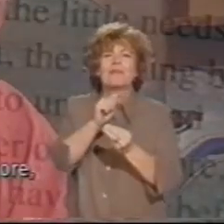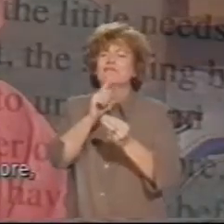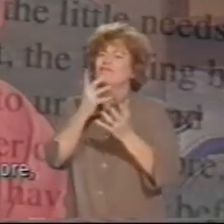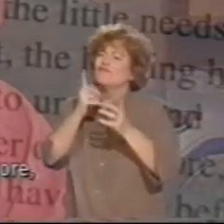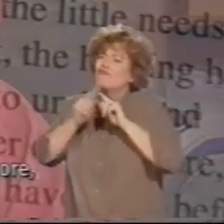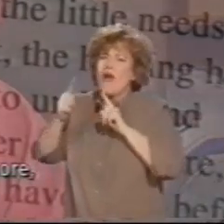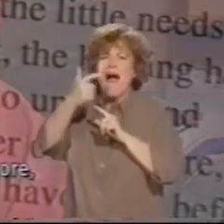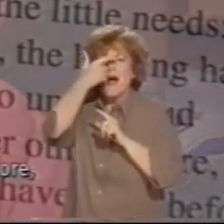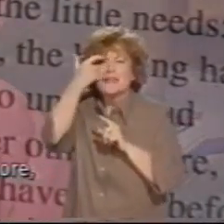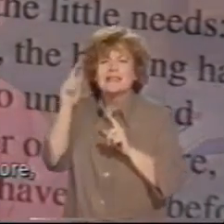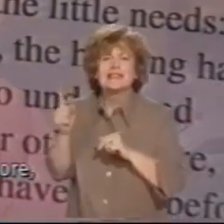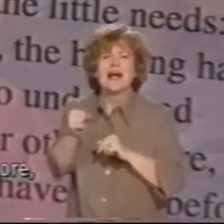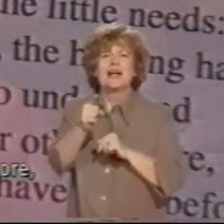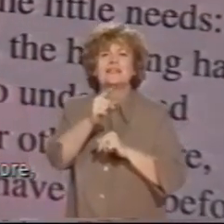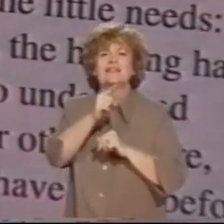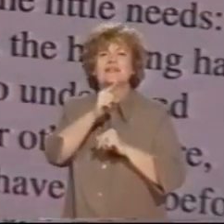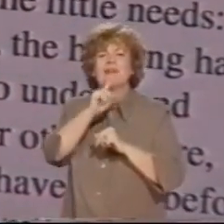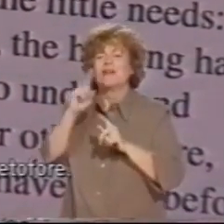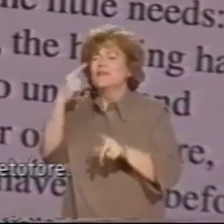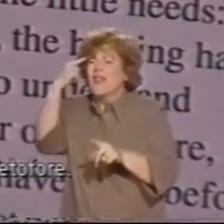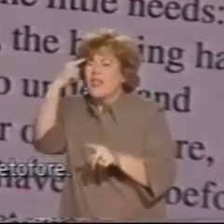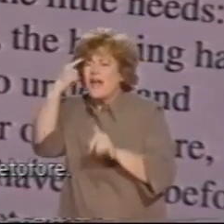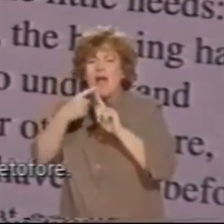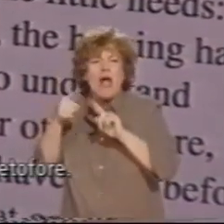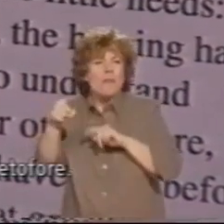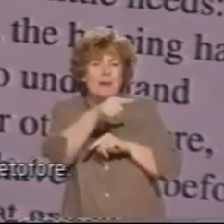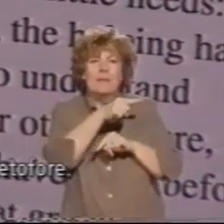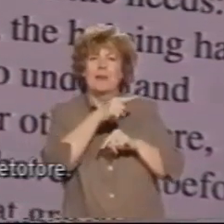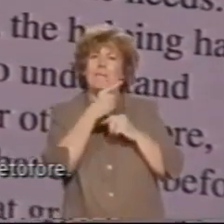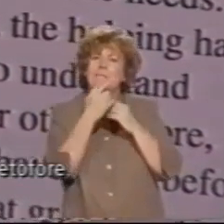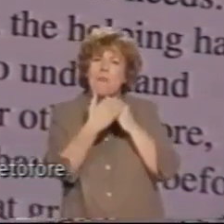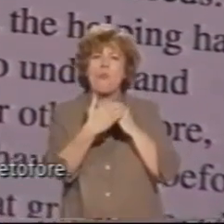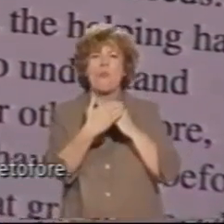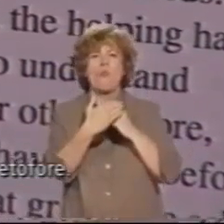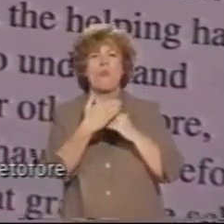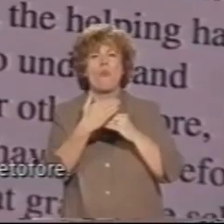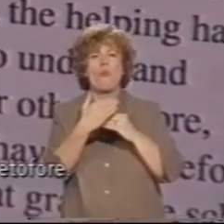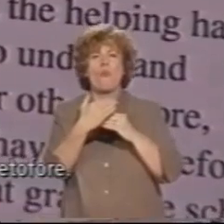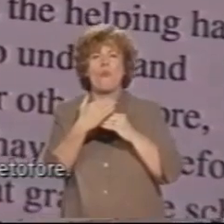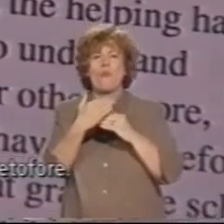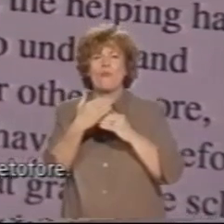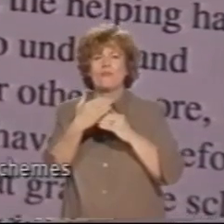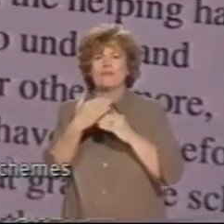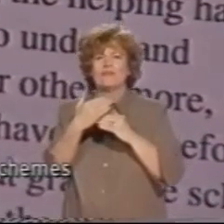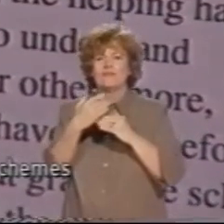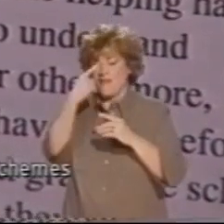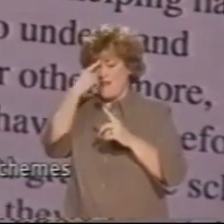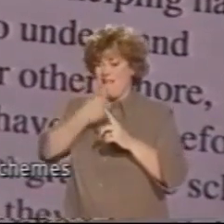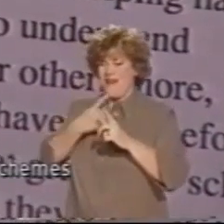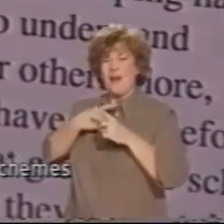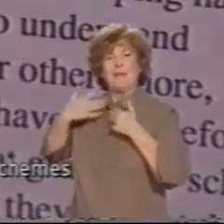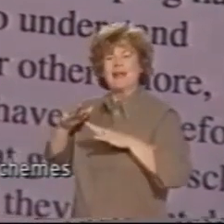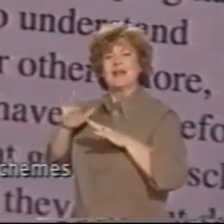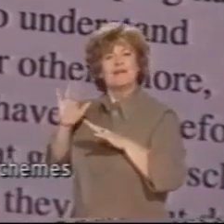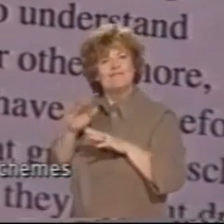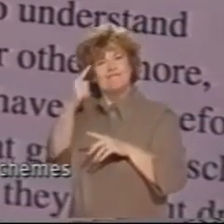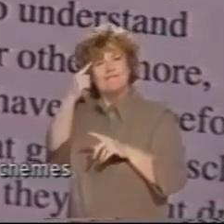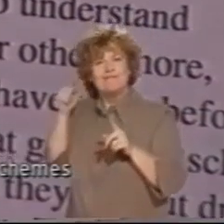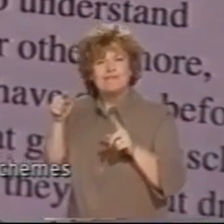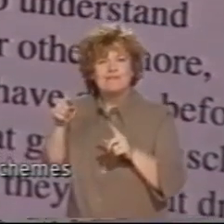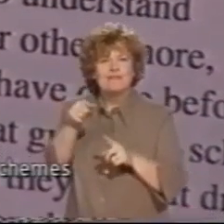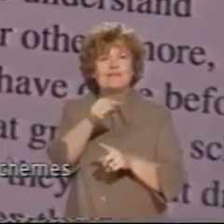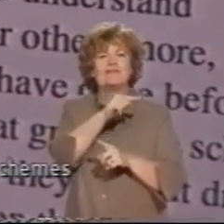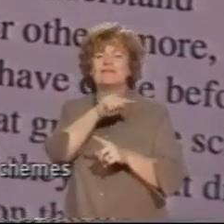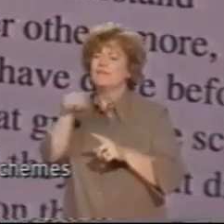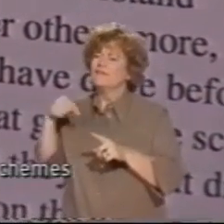and to consider others more than you may have done heretofore. We aim in life at